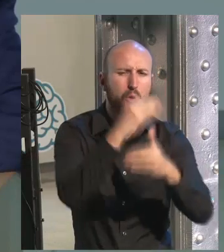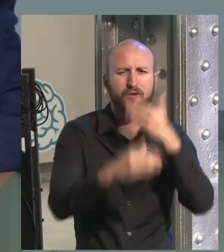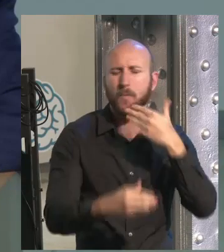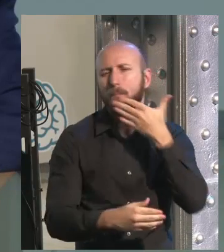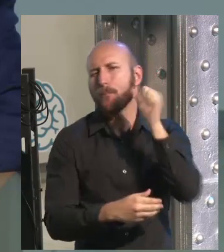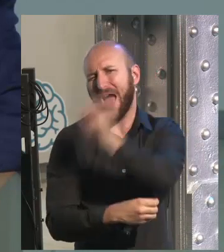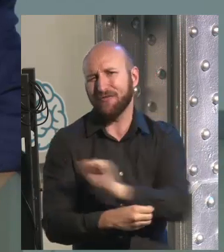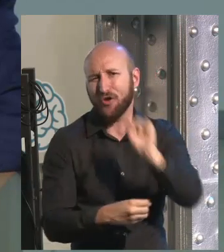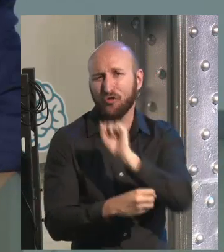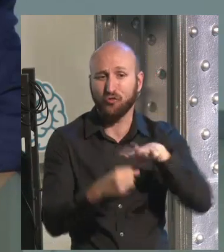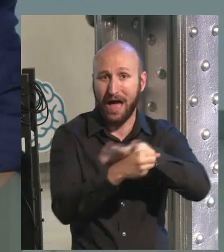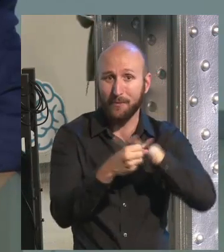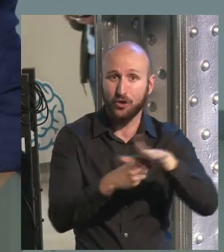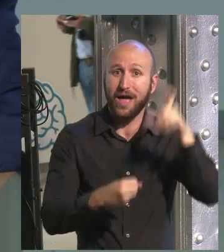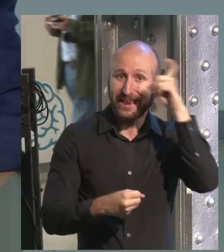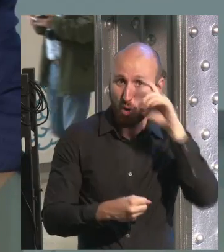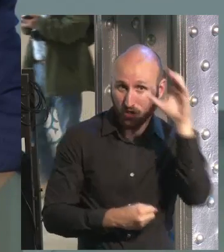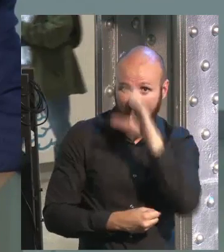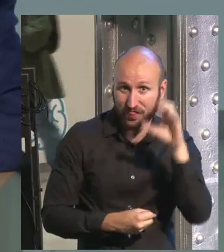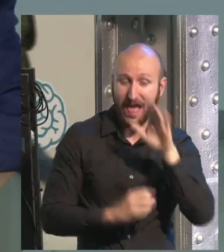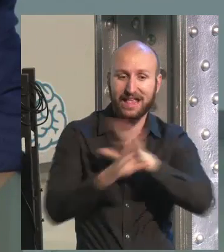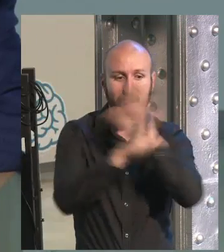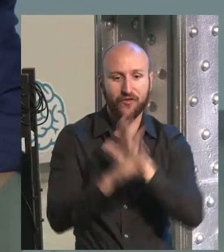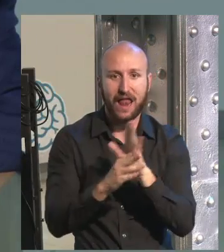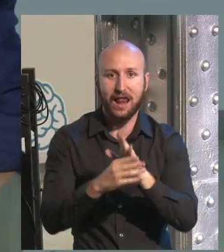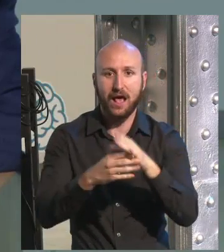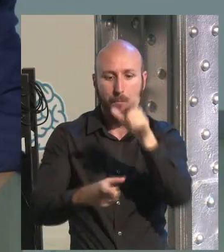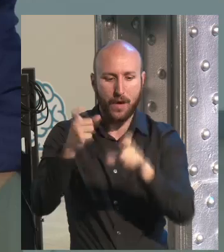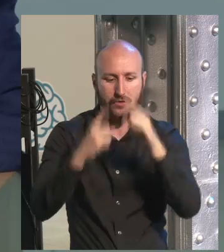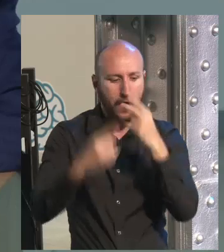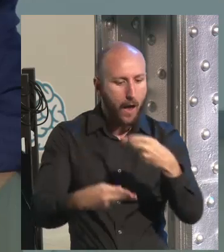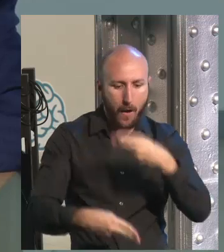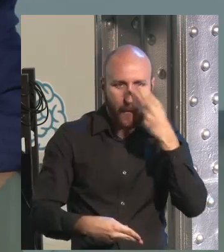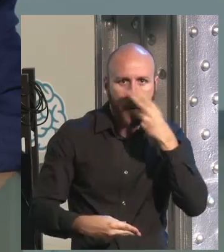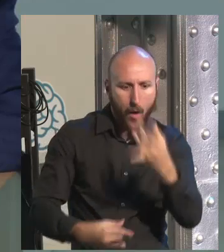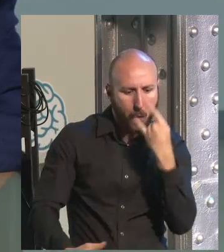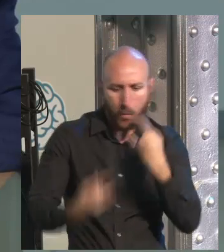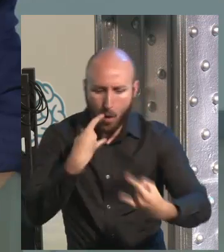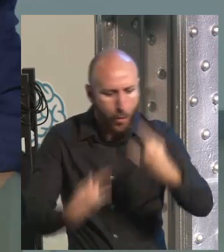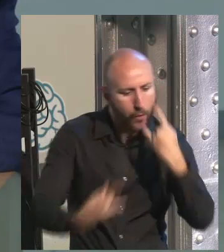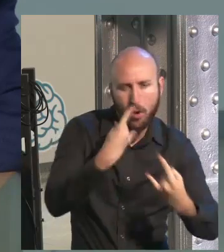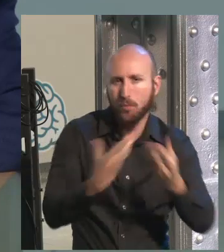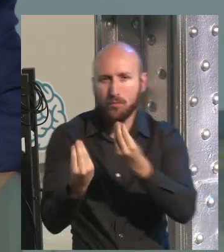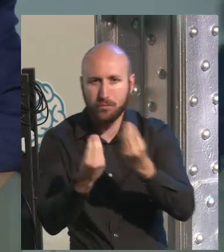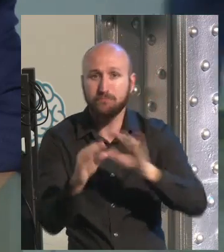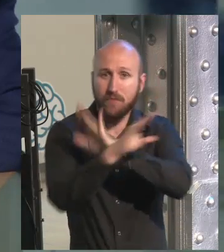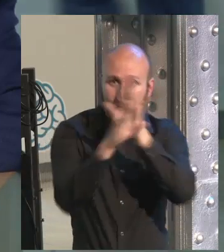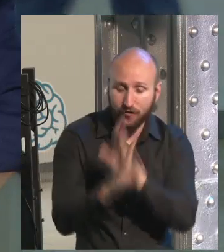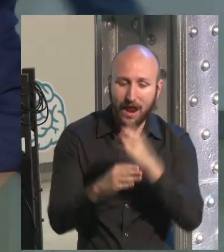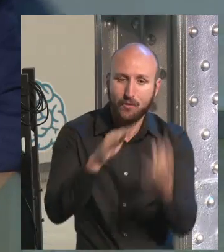us to a spectacular path through neuroscience. And this catch an spectacular